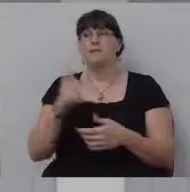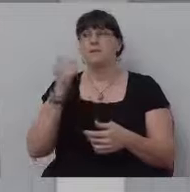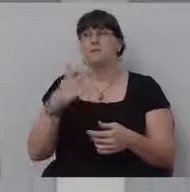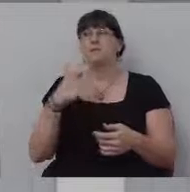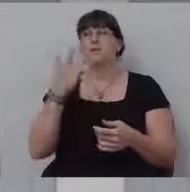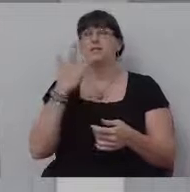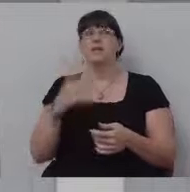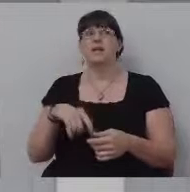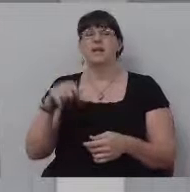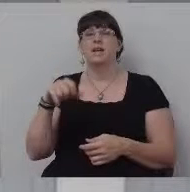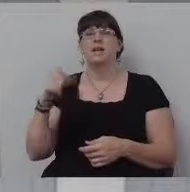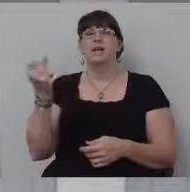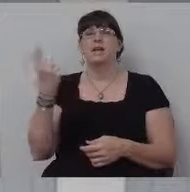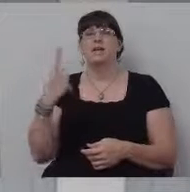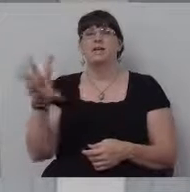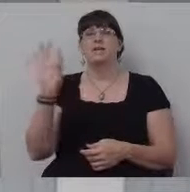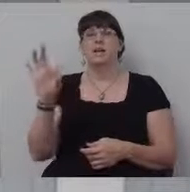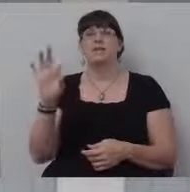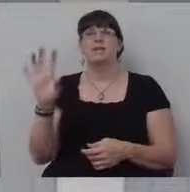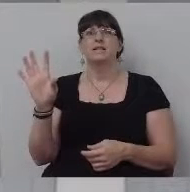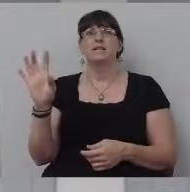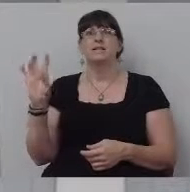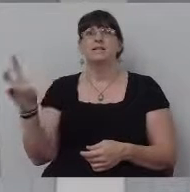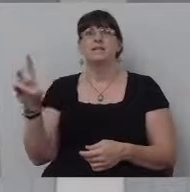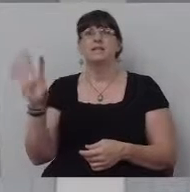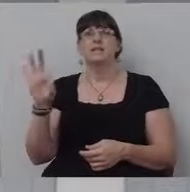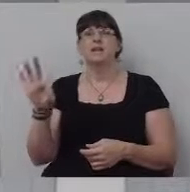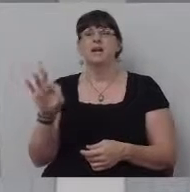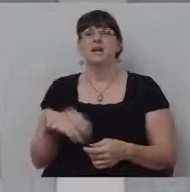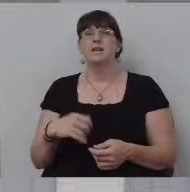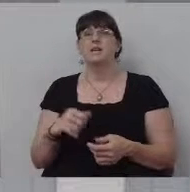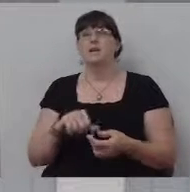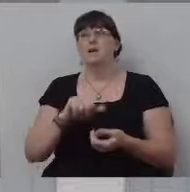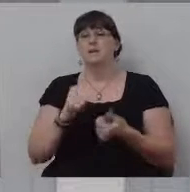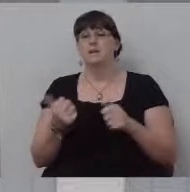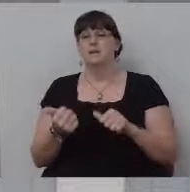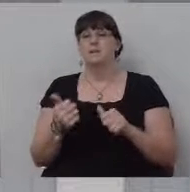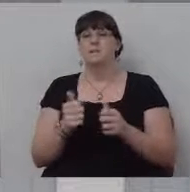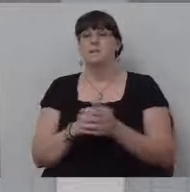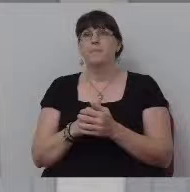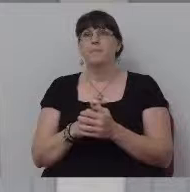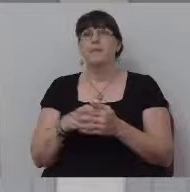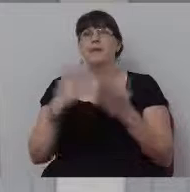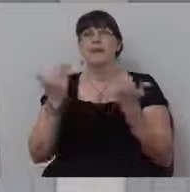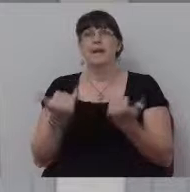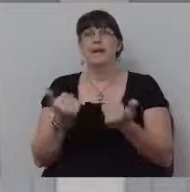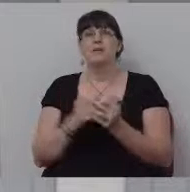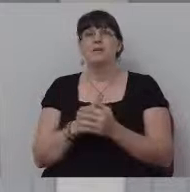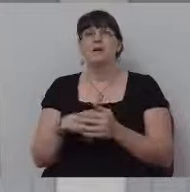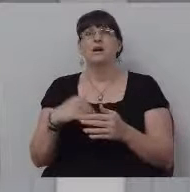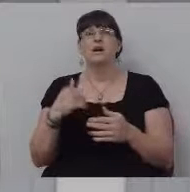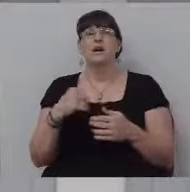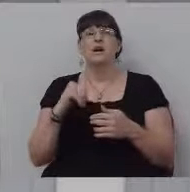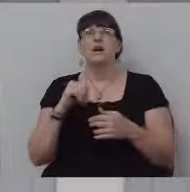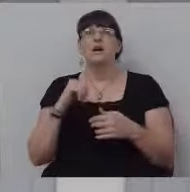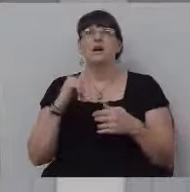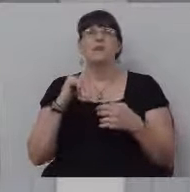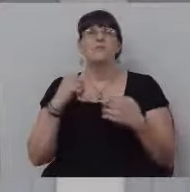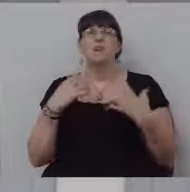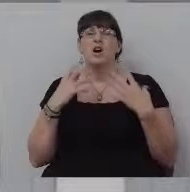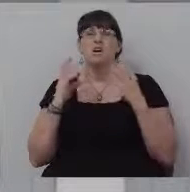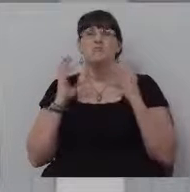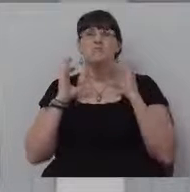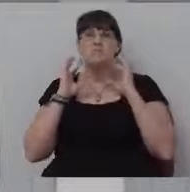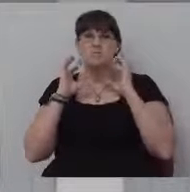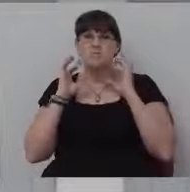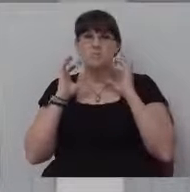1979 is when I, is, uh, on the day of my baptism. And, and, um, now I wasn't as heavy back then as